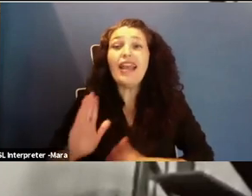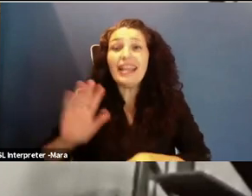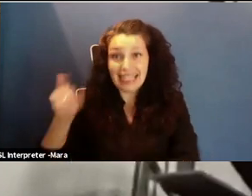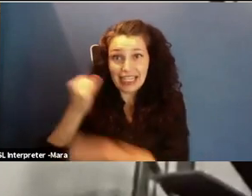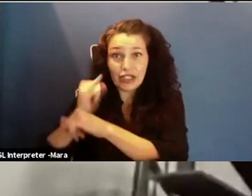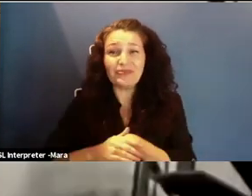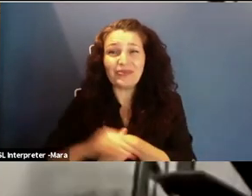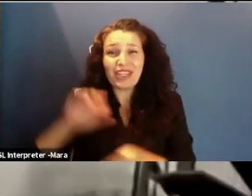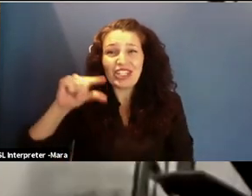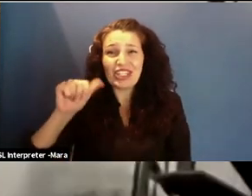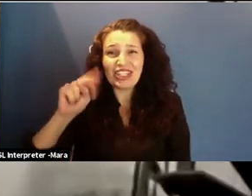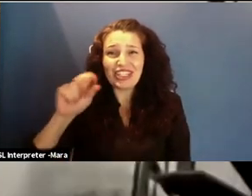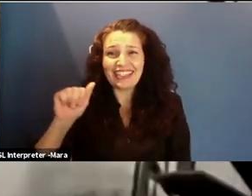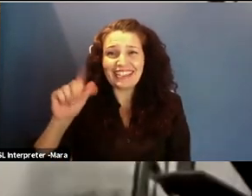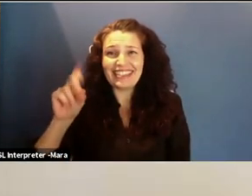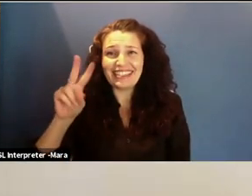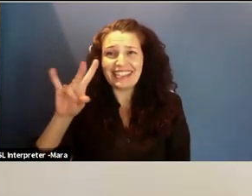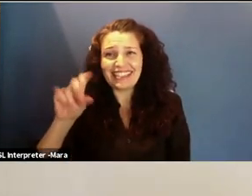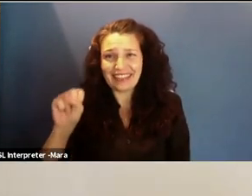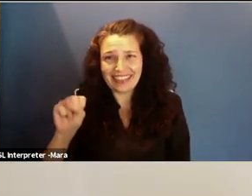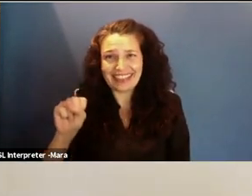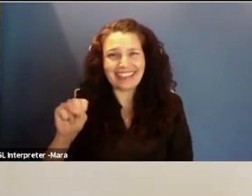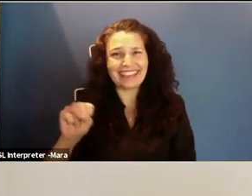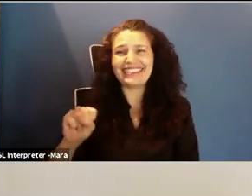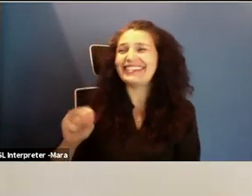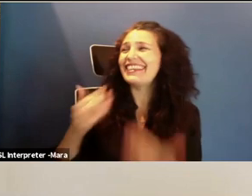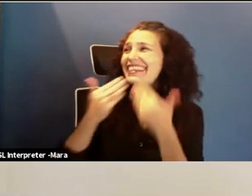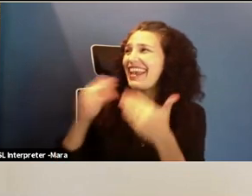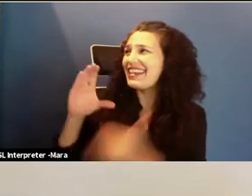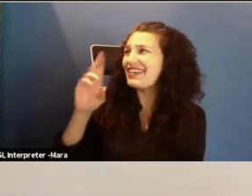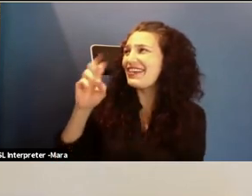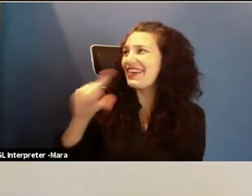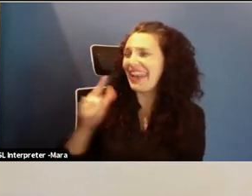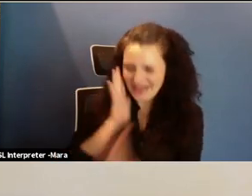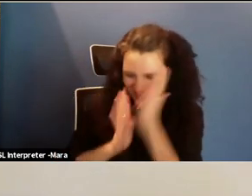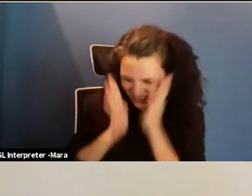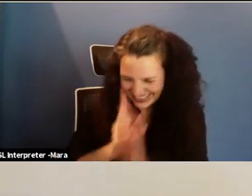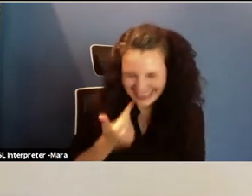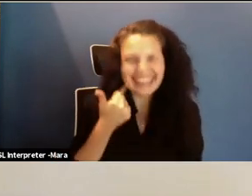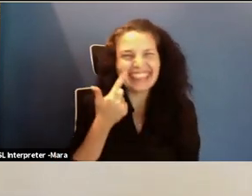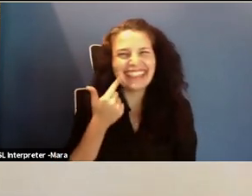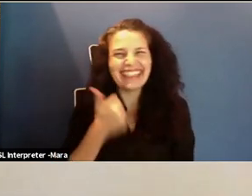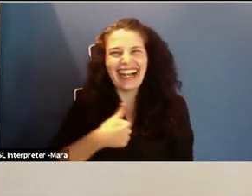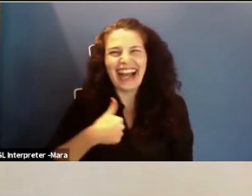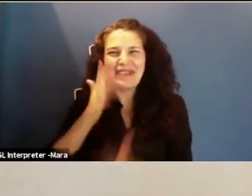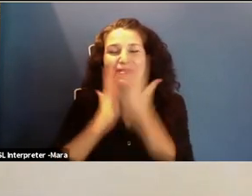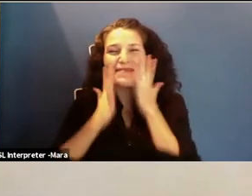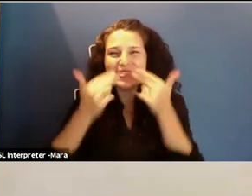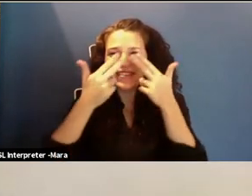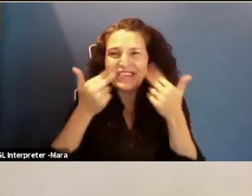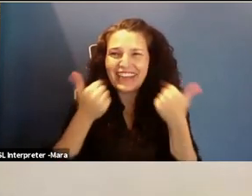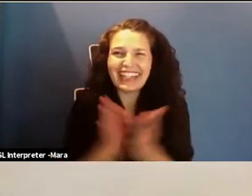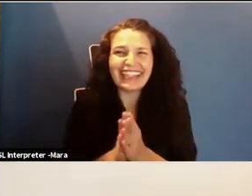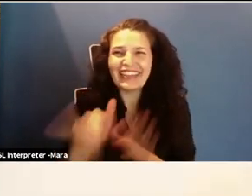Gina Davis. Great. Thank you so much. I'm so embarrassed. That's so funny you found